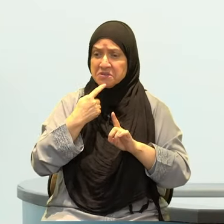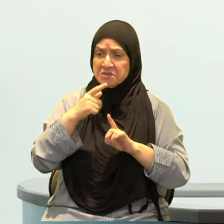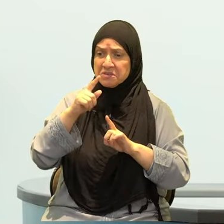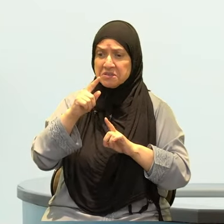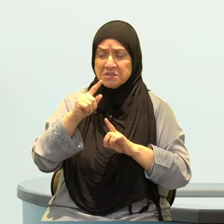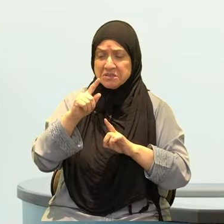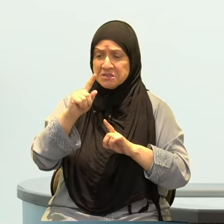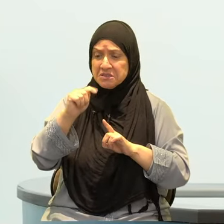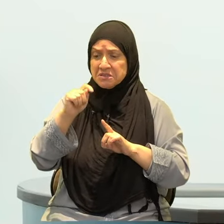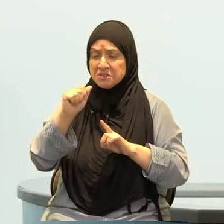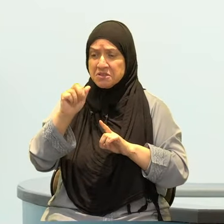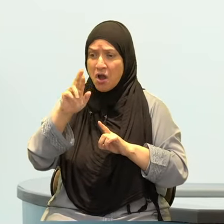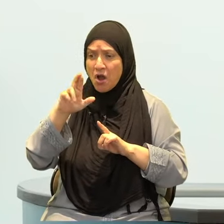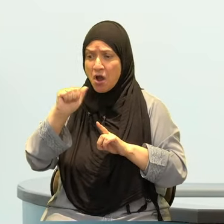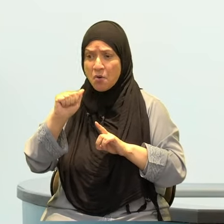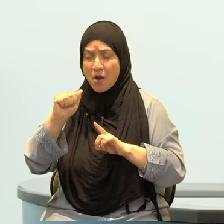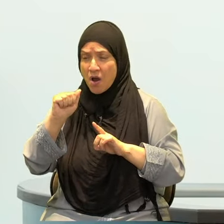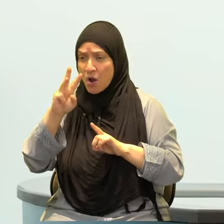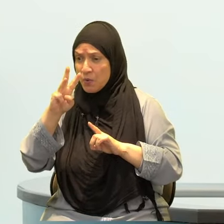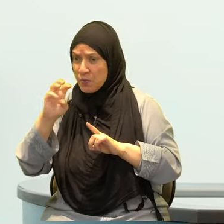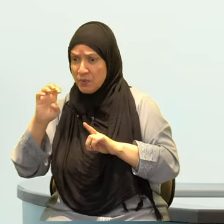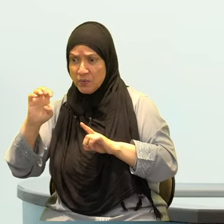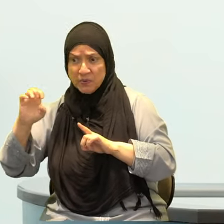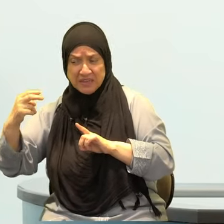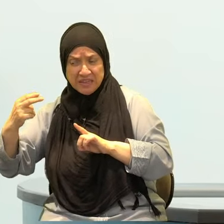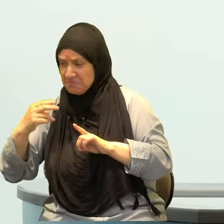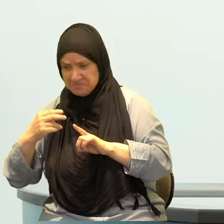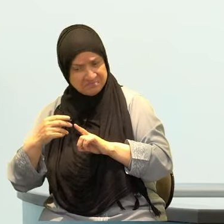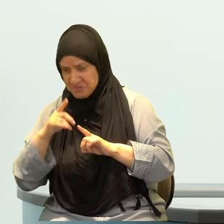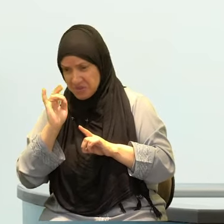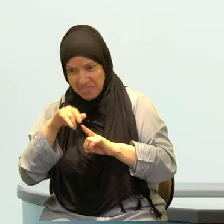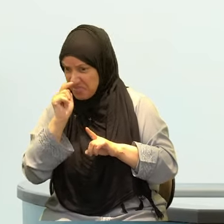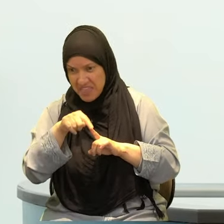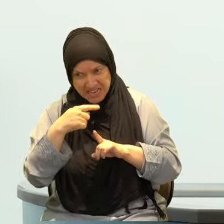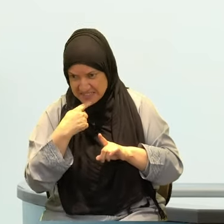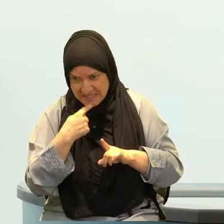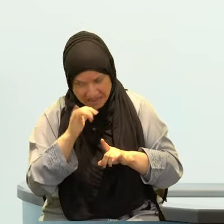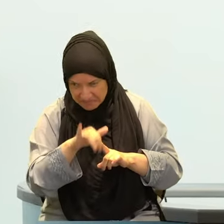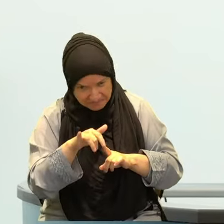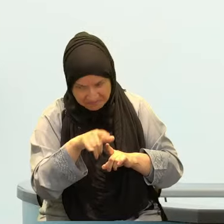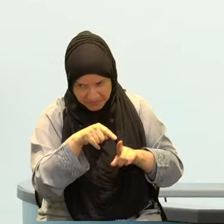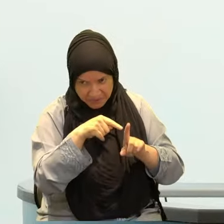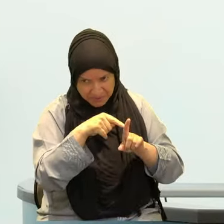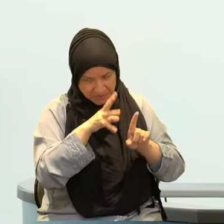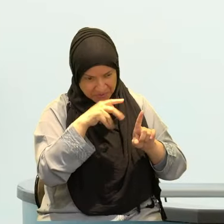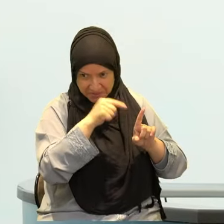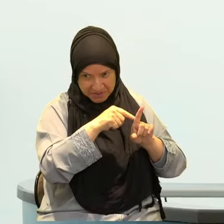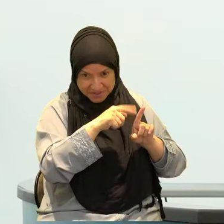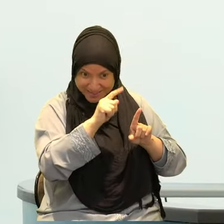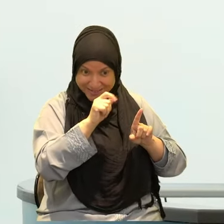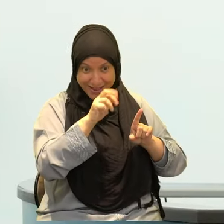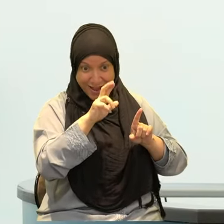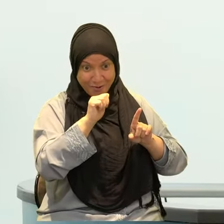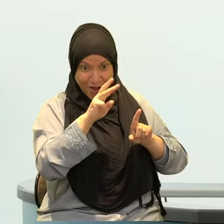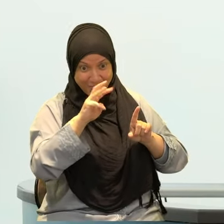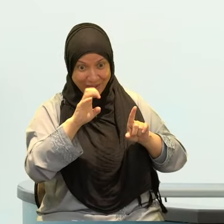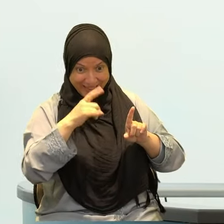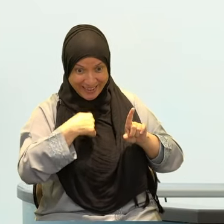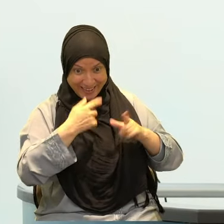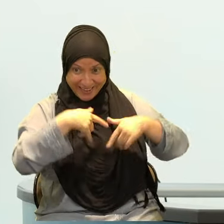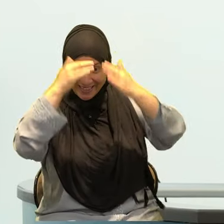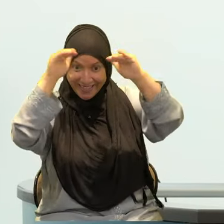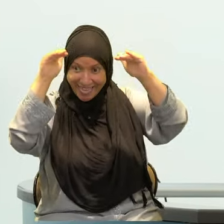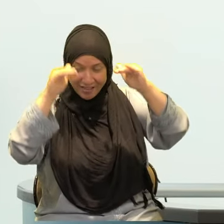Taqwa Allah wa husnul khuluq Being conscious of Allah and having good character.